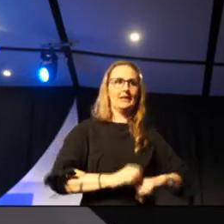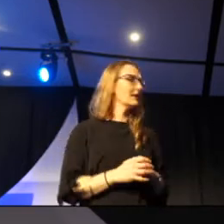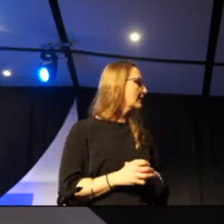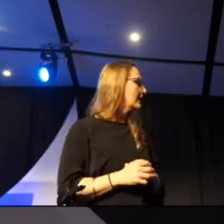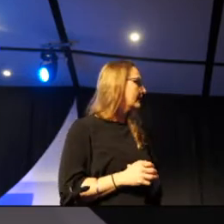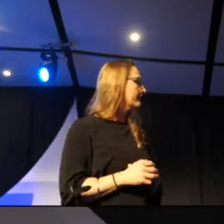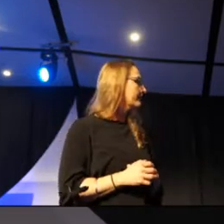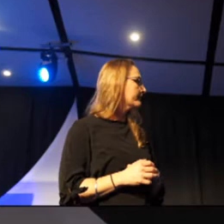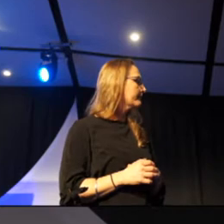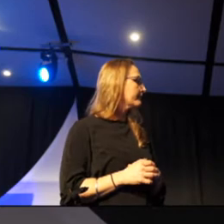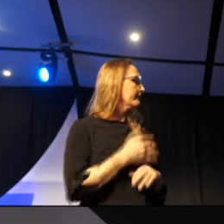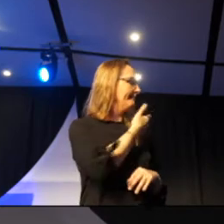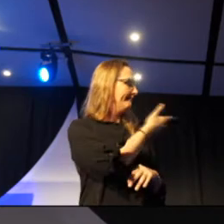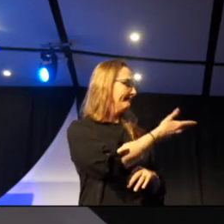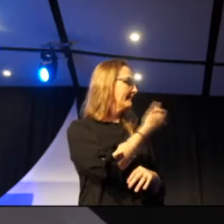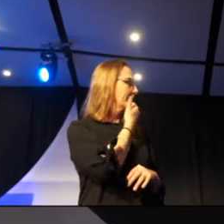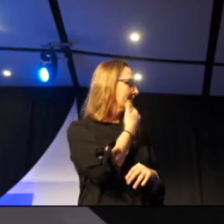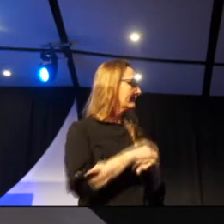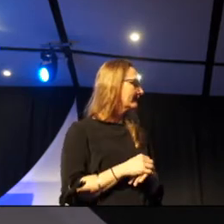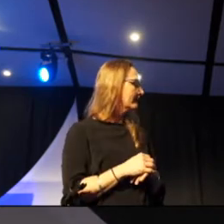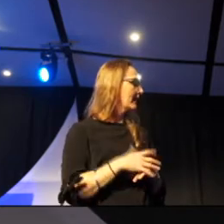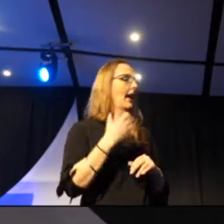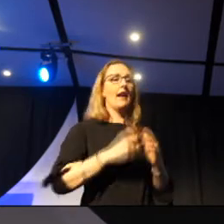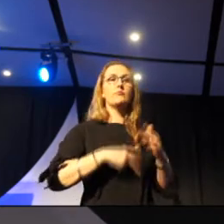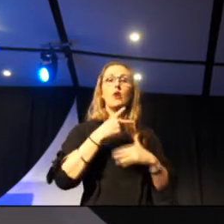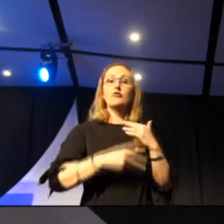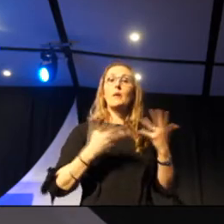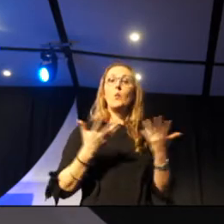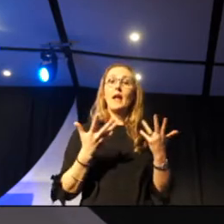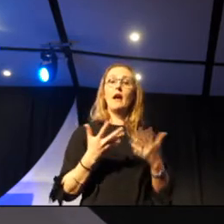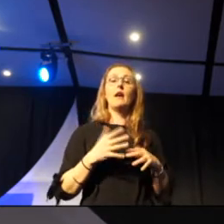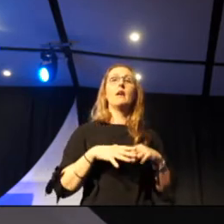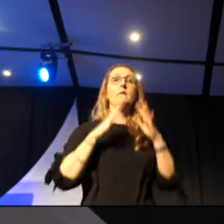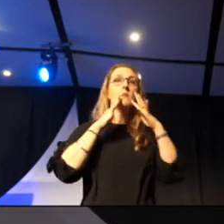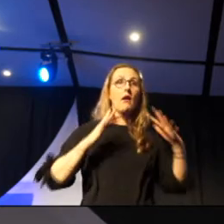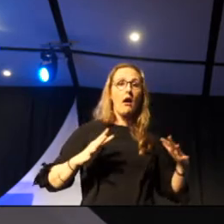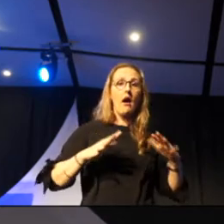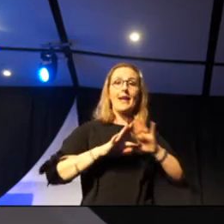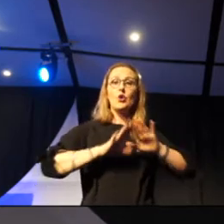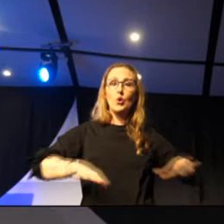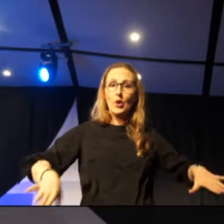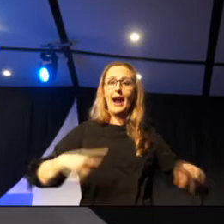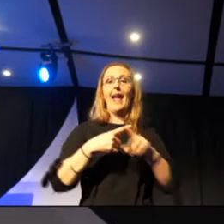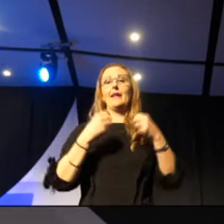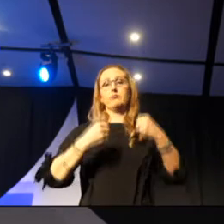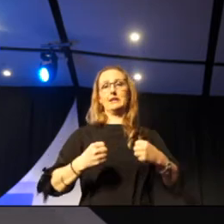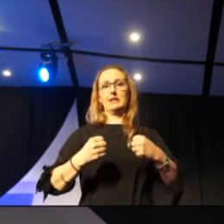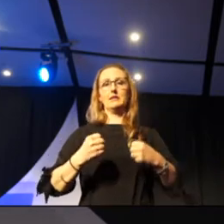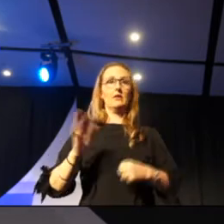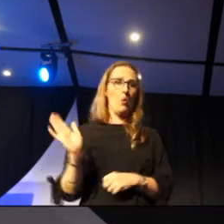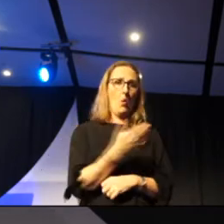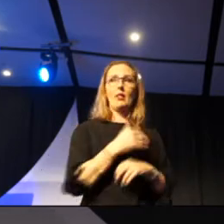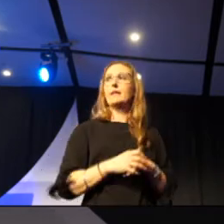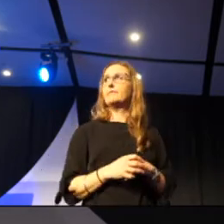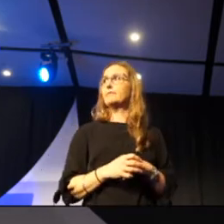programs going on now with marae, kura, and soon-to-be prisons as well. So, I'll invite Annika Andreessen up